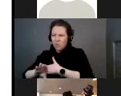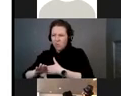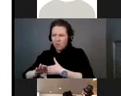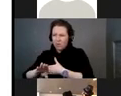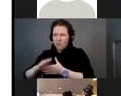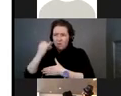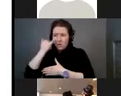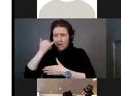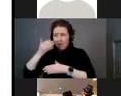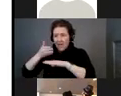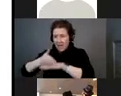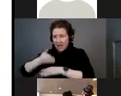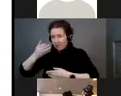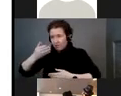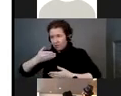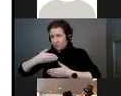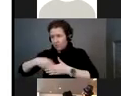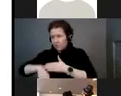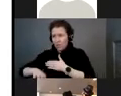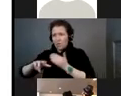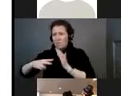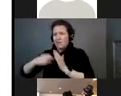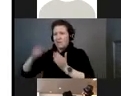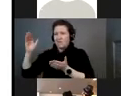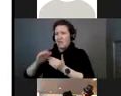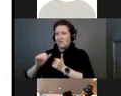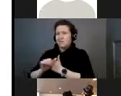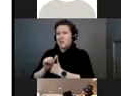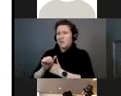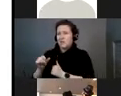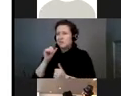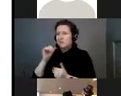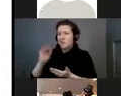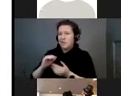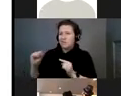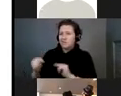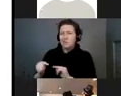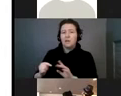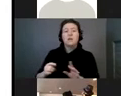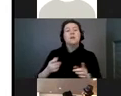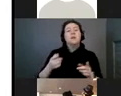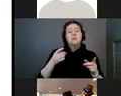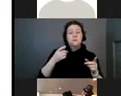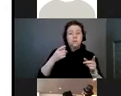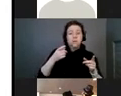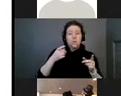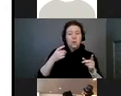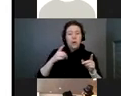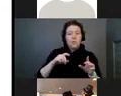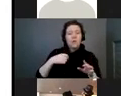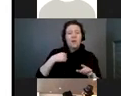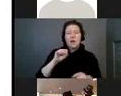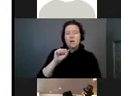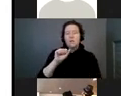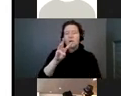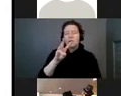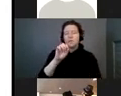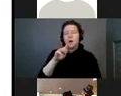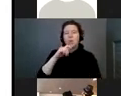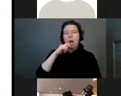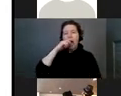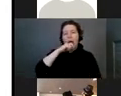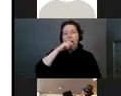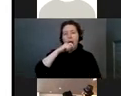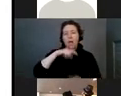So, what they do for the test is they take a swab and they swab the inside of the child's cheek or they can